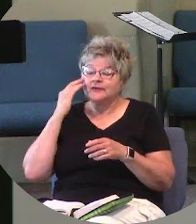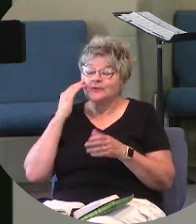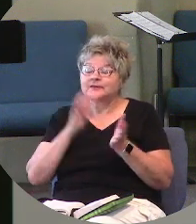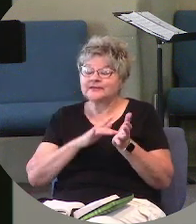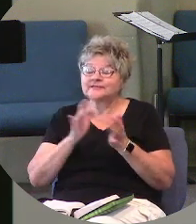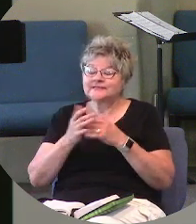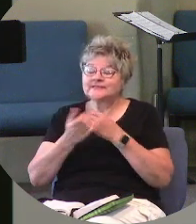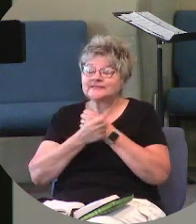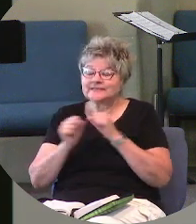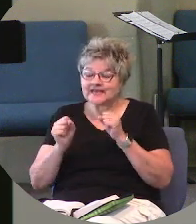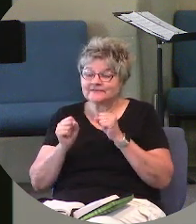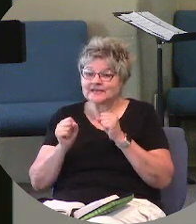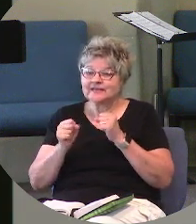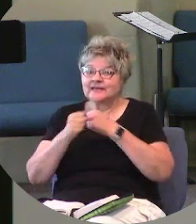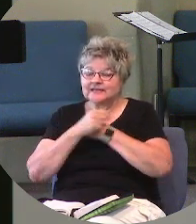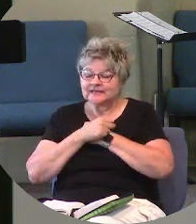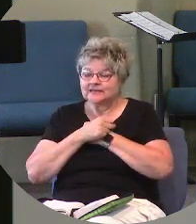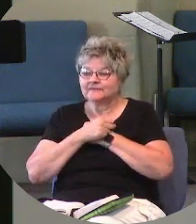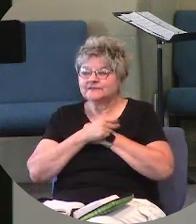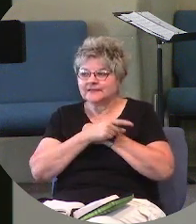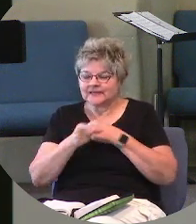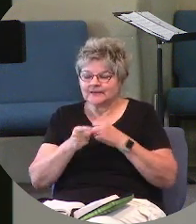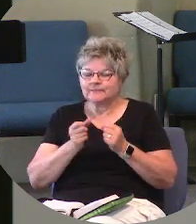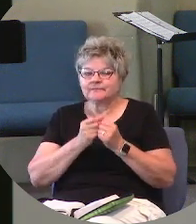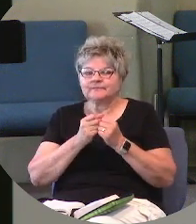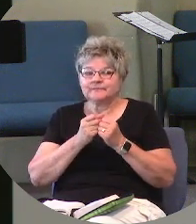that he loves them as much as he loves you.